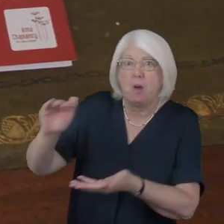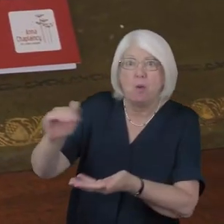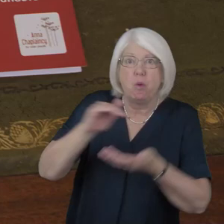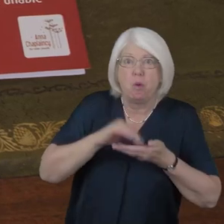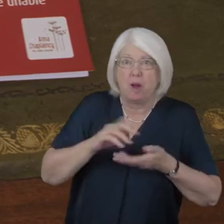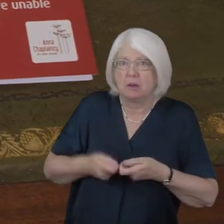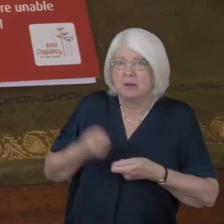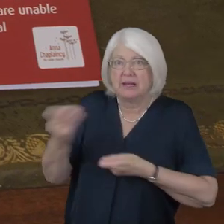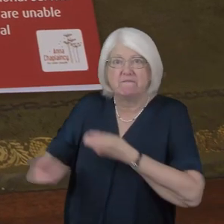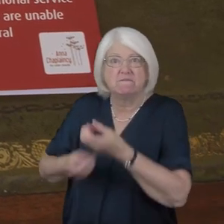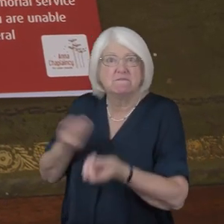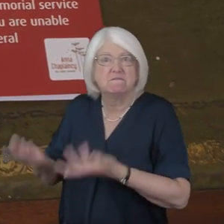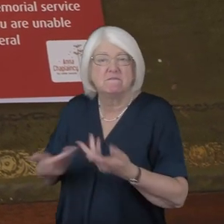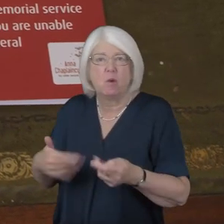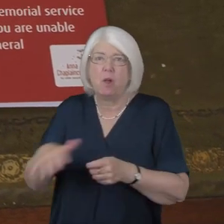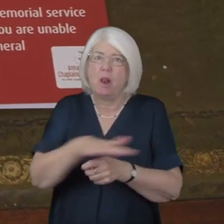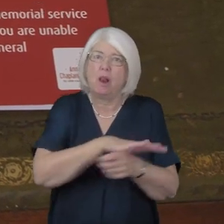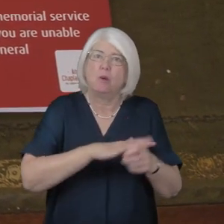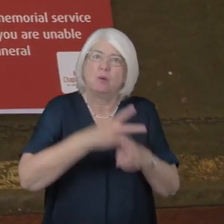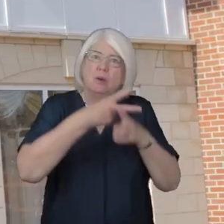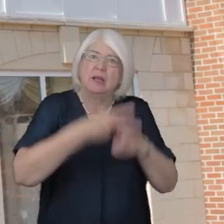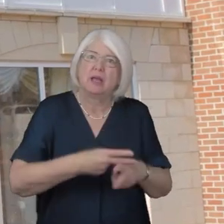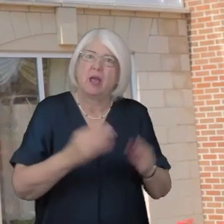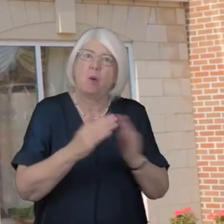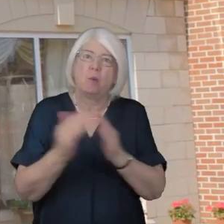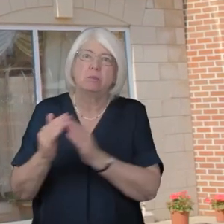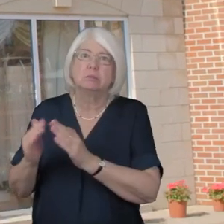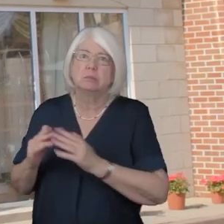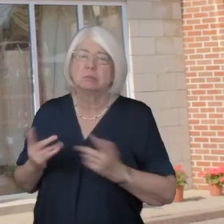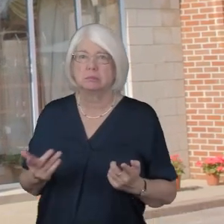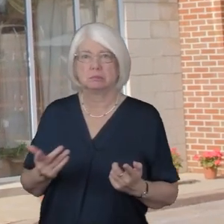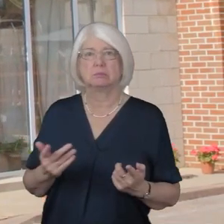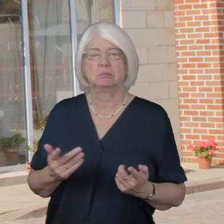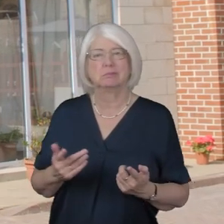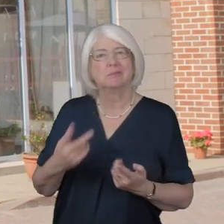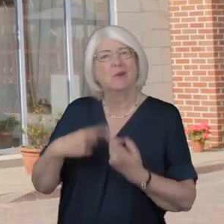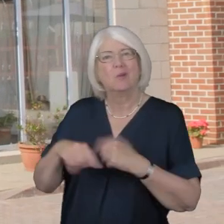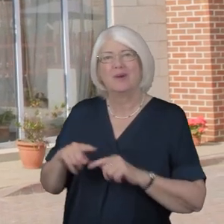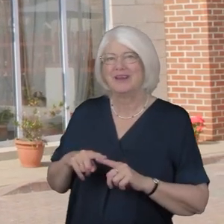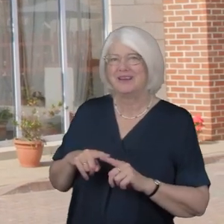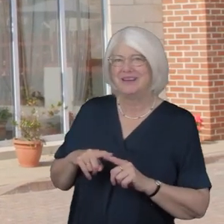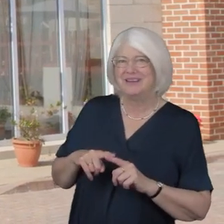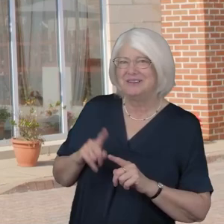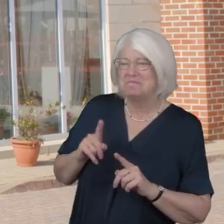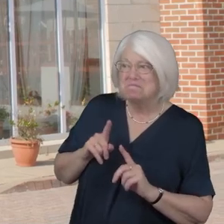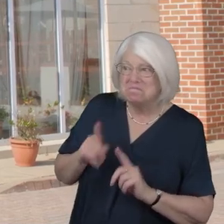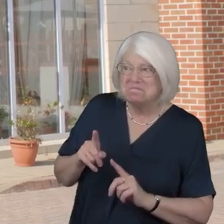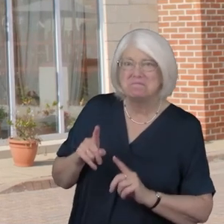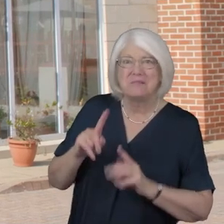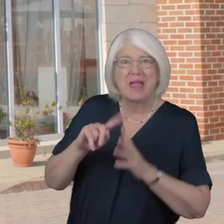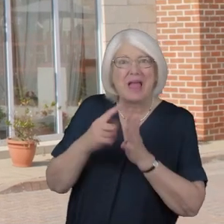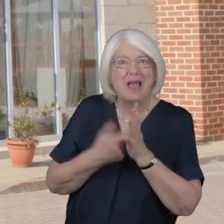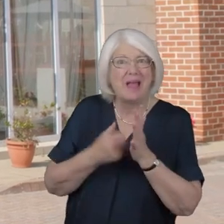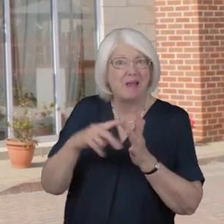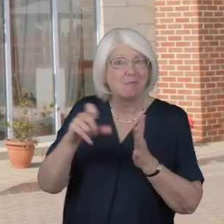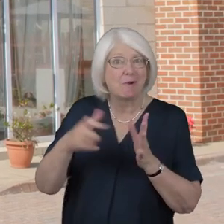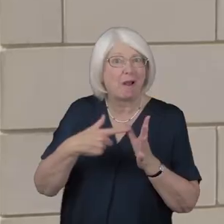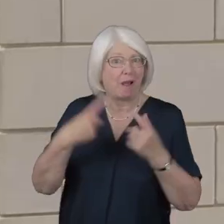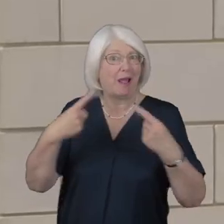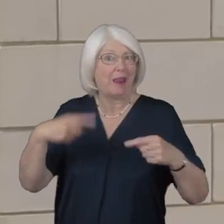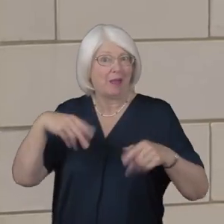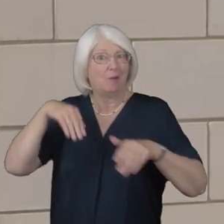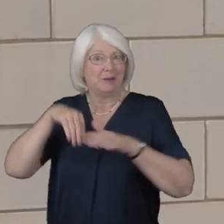making gifts of them to their local care homes we followed Erica as she was allowed into Lornebrook care home in